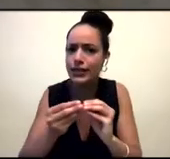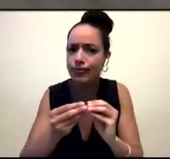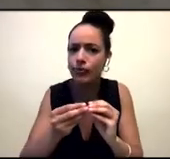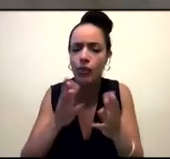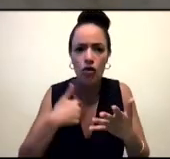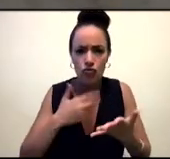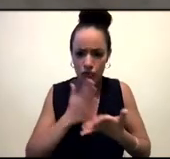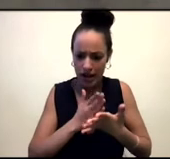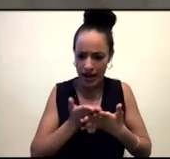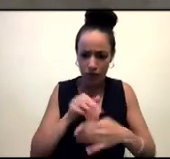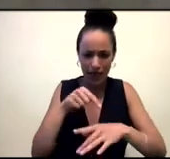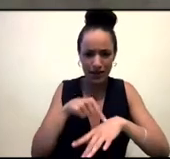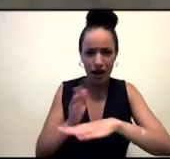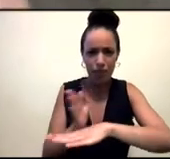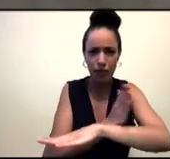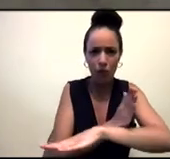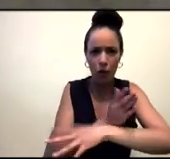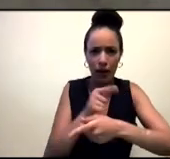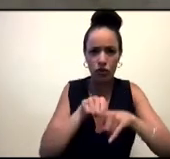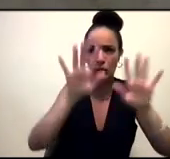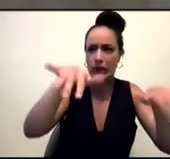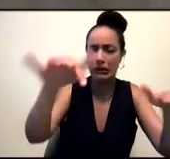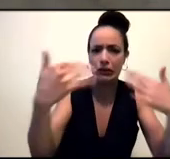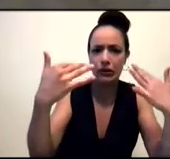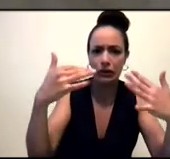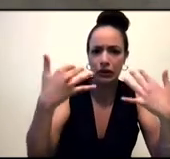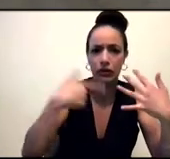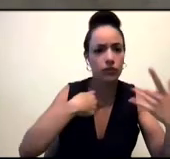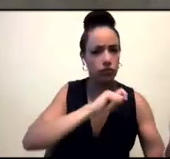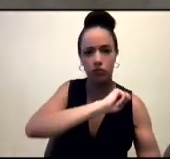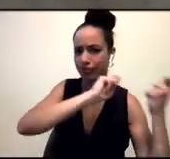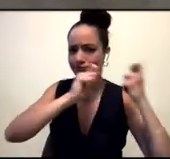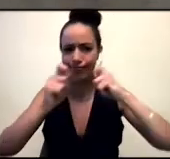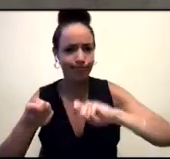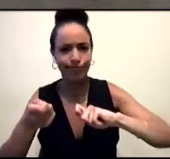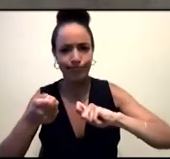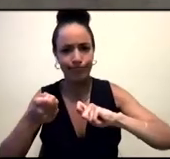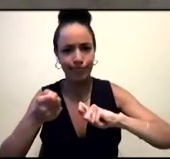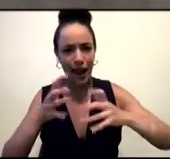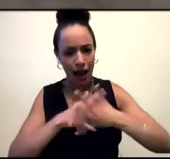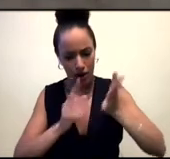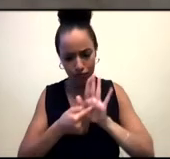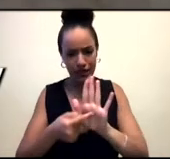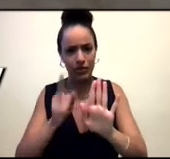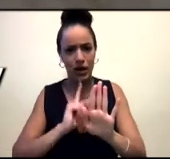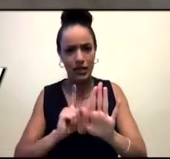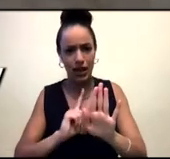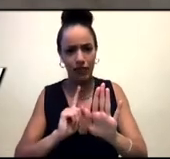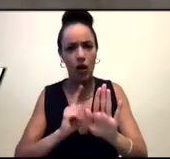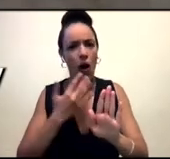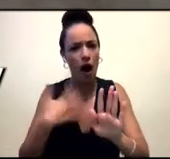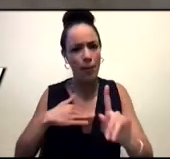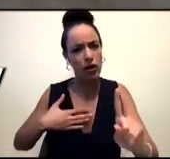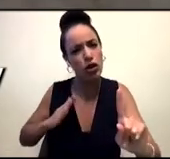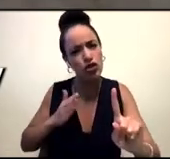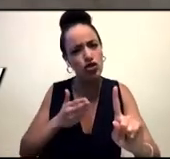I think with connecting to relationships and honoring ourselves and our interconnectedness is something that I've been on a journey on as well. think especially throughout